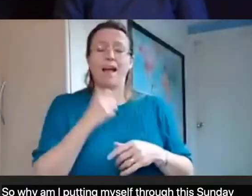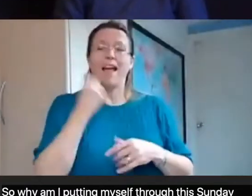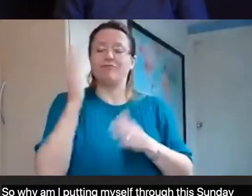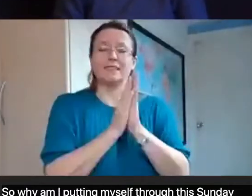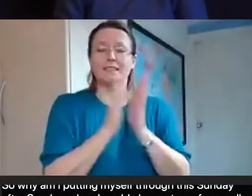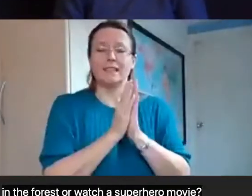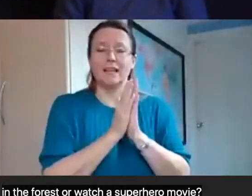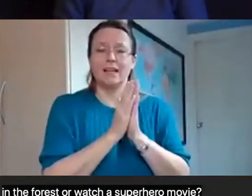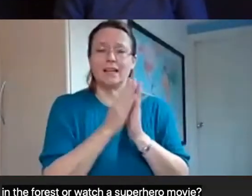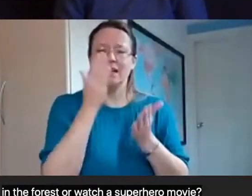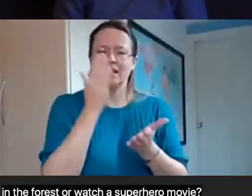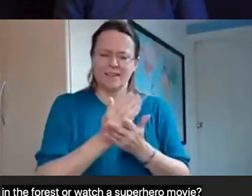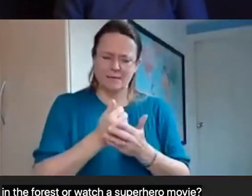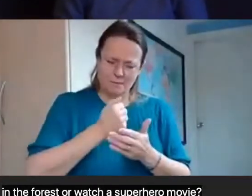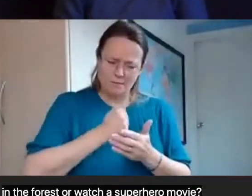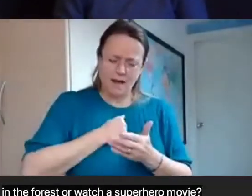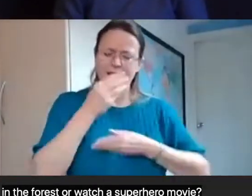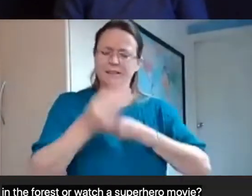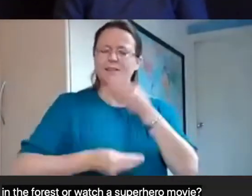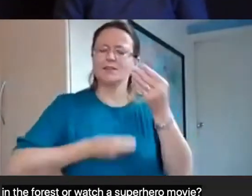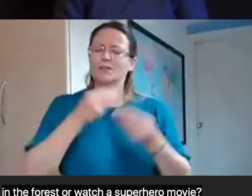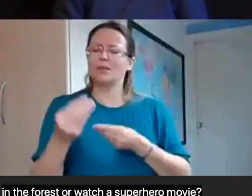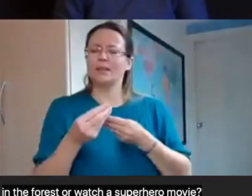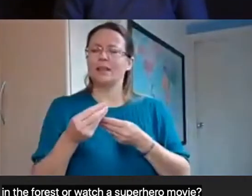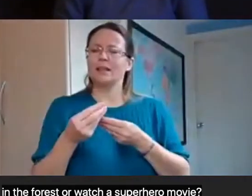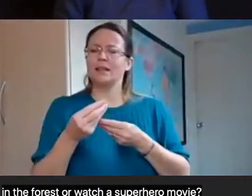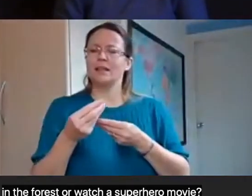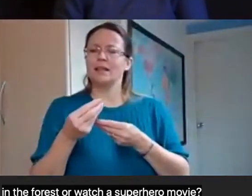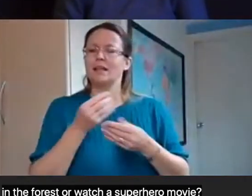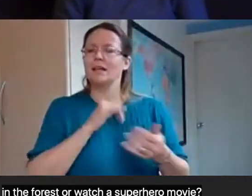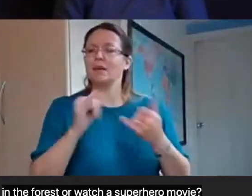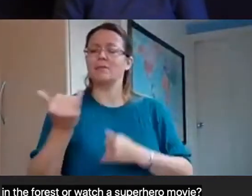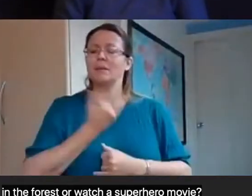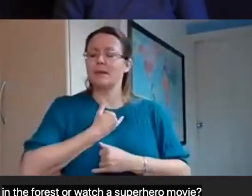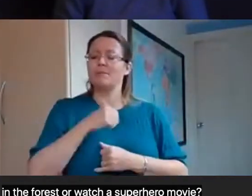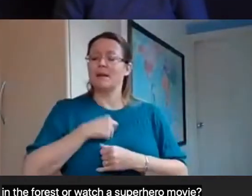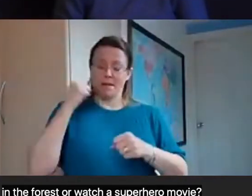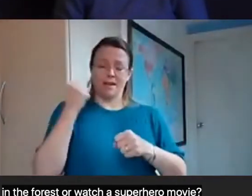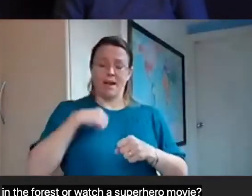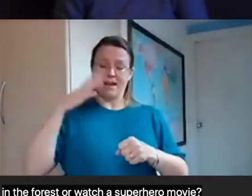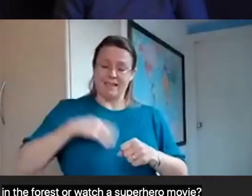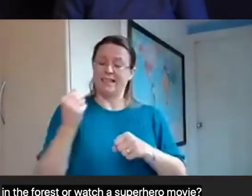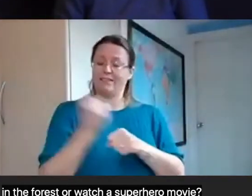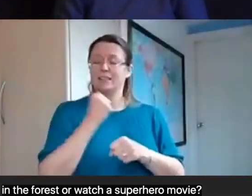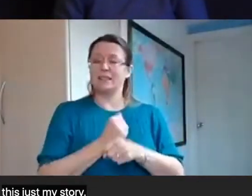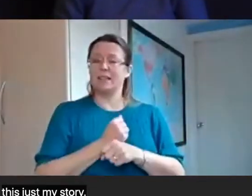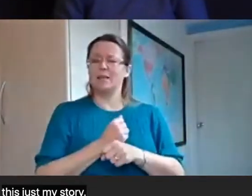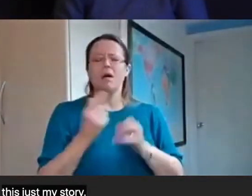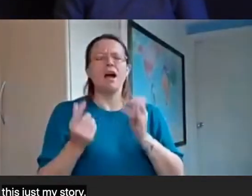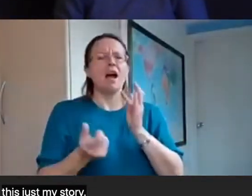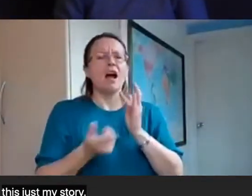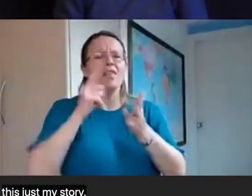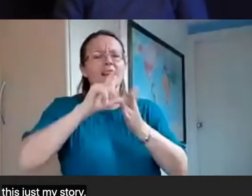just my story. Maybe I really am wrong and need fixing, or maybe out there the stories of the disabled people of God. And maybe